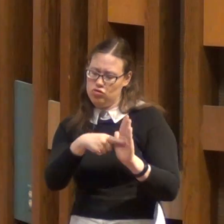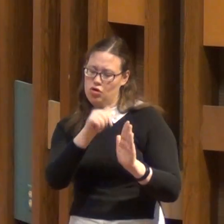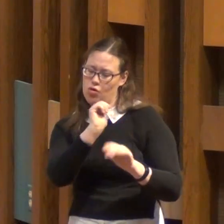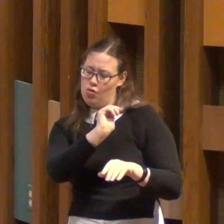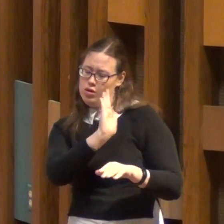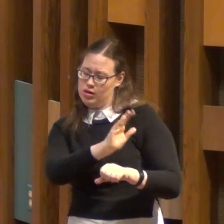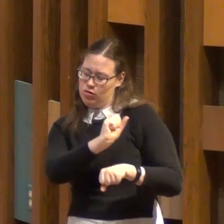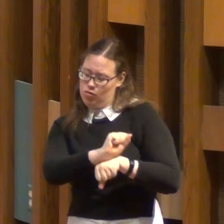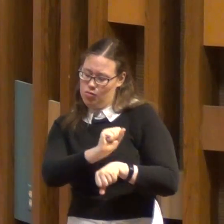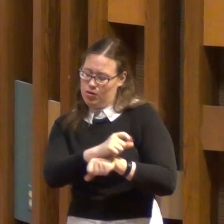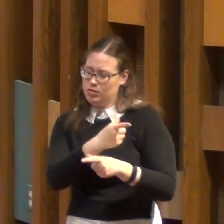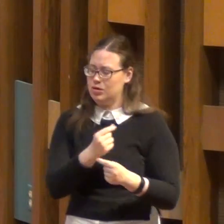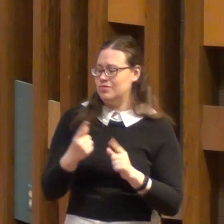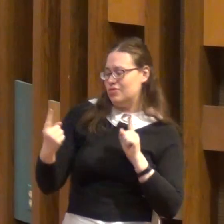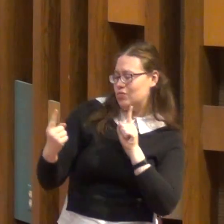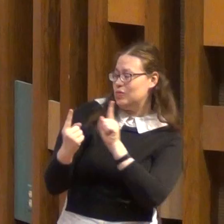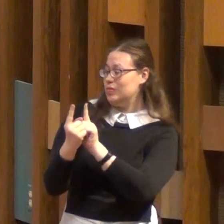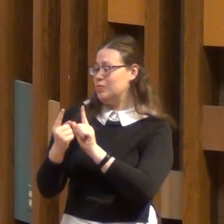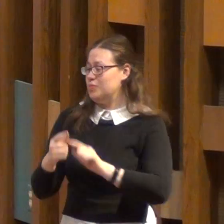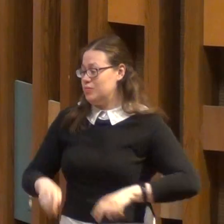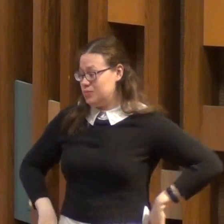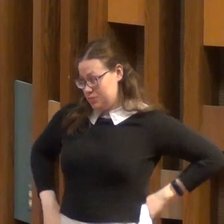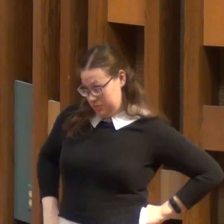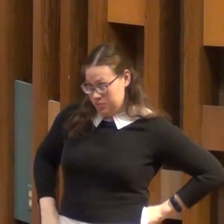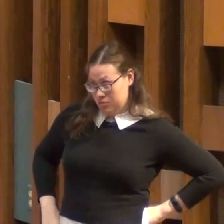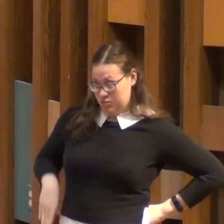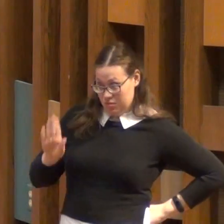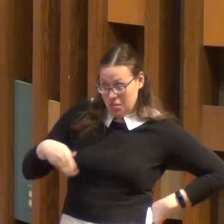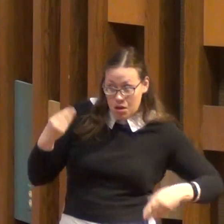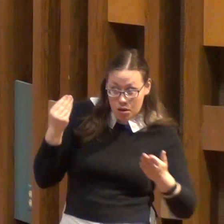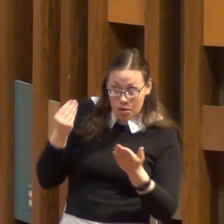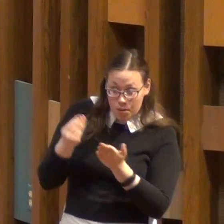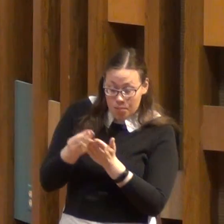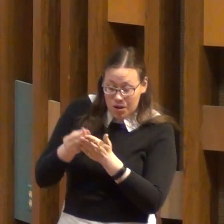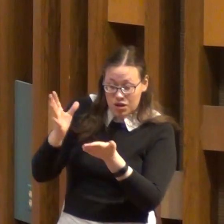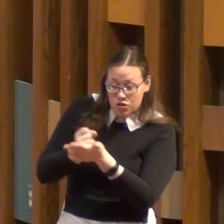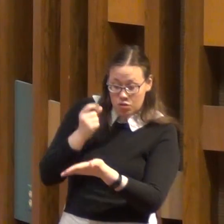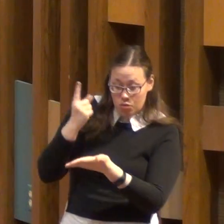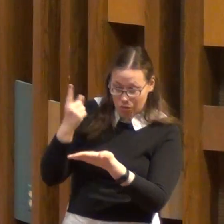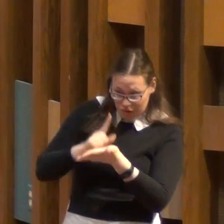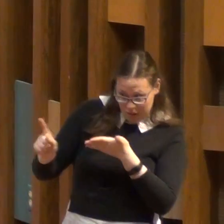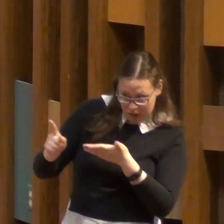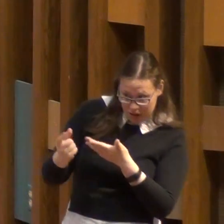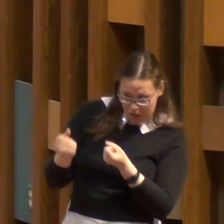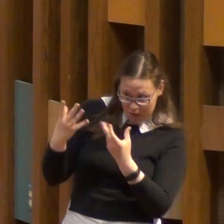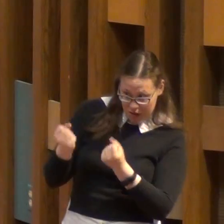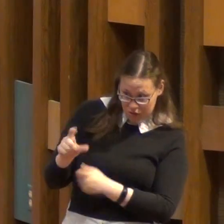the CEO walked up to the guy who was leaning up against the wall and said, how much money do you make in a week?